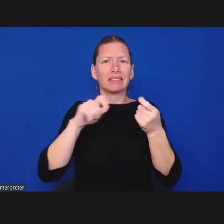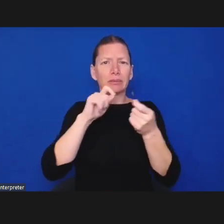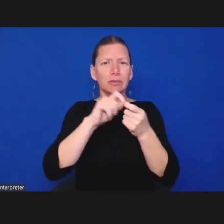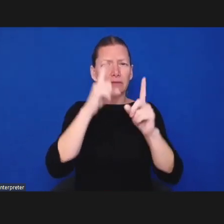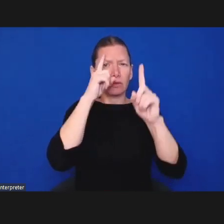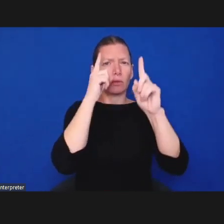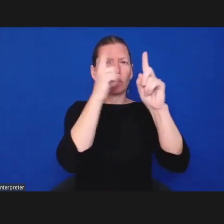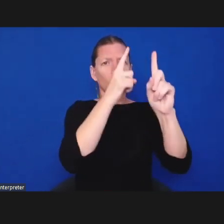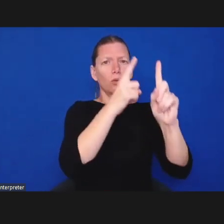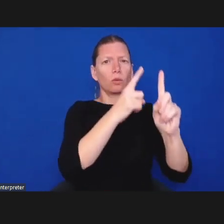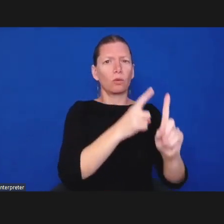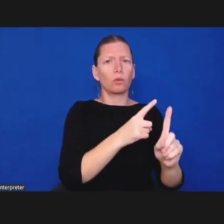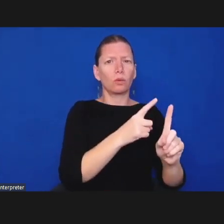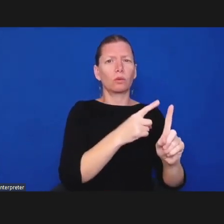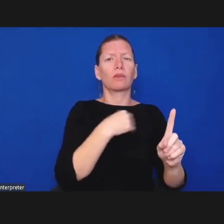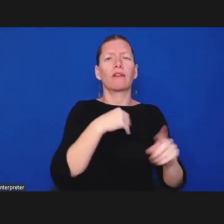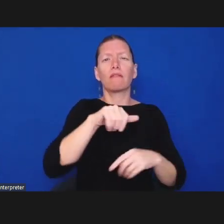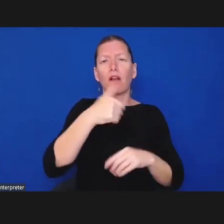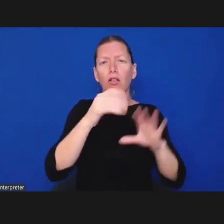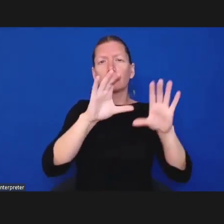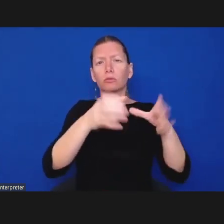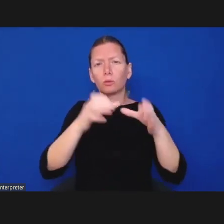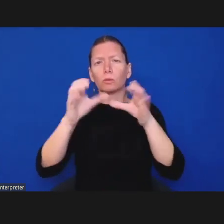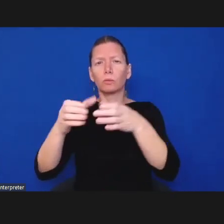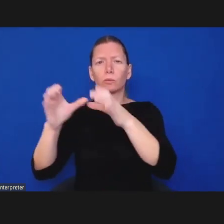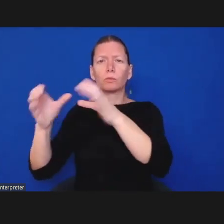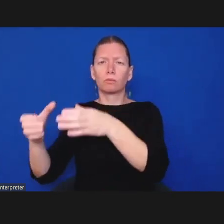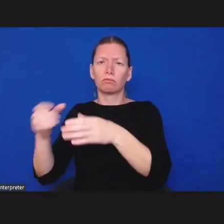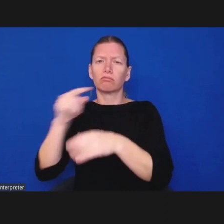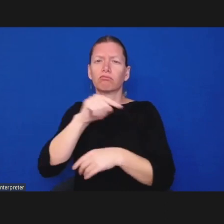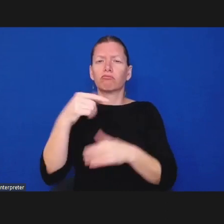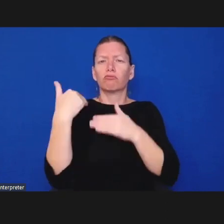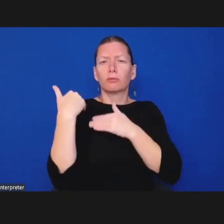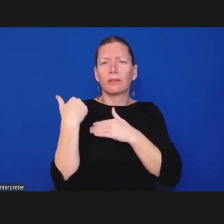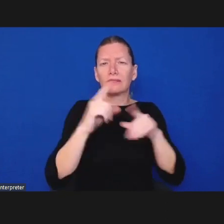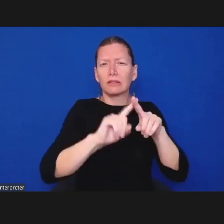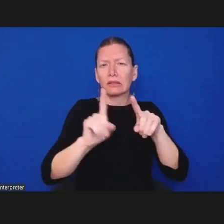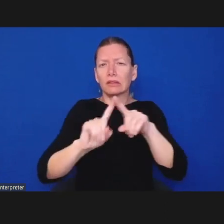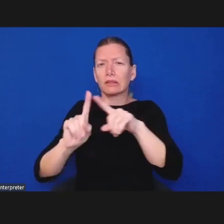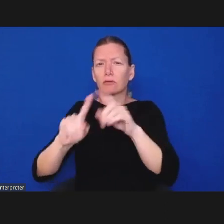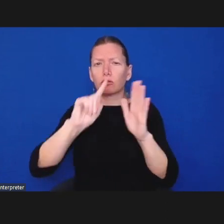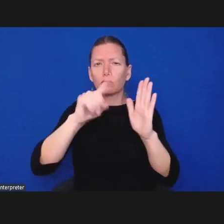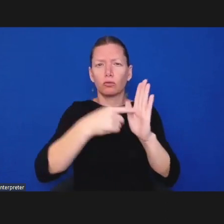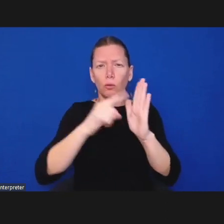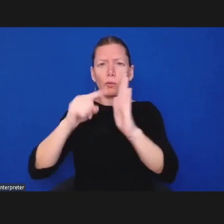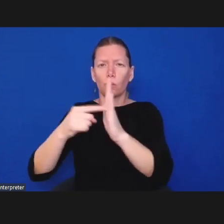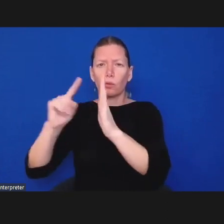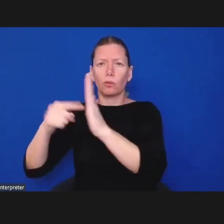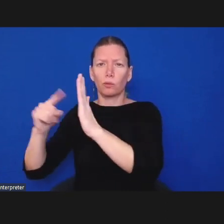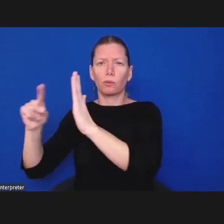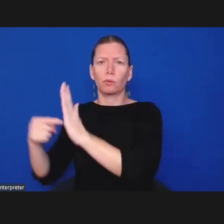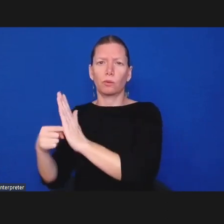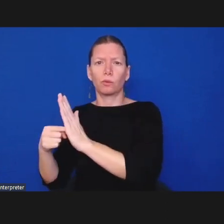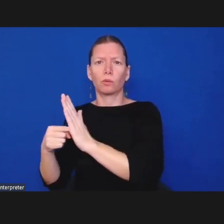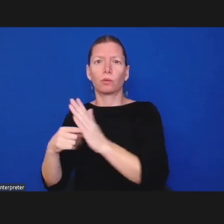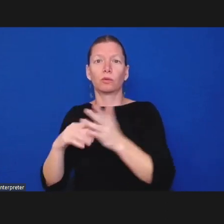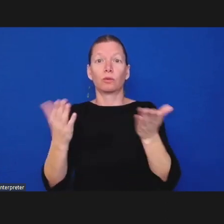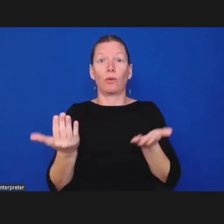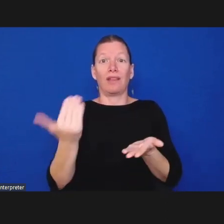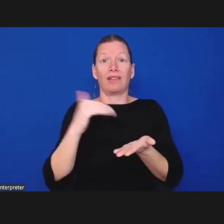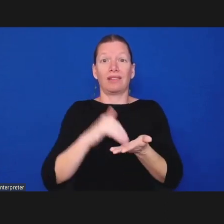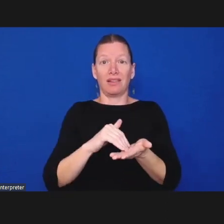the very interesting challenges is the ongoing work to do community engagement to hear and listen to all voices